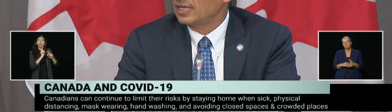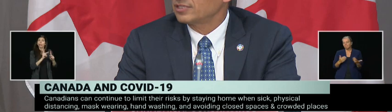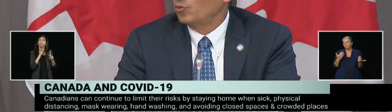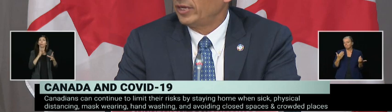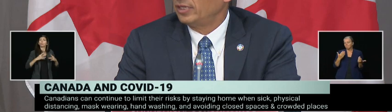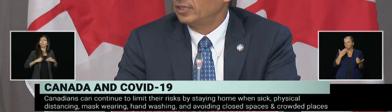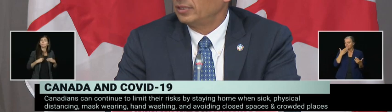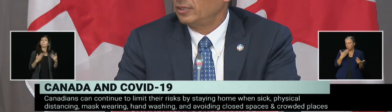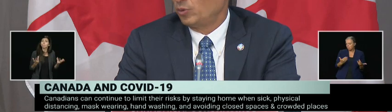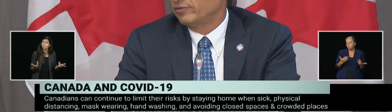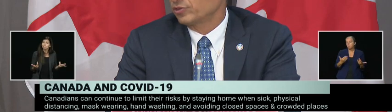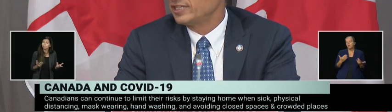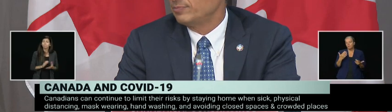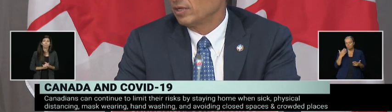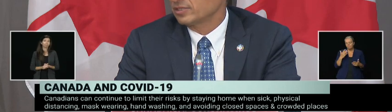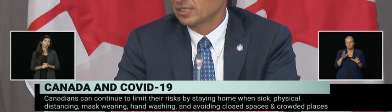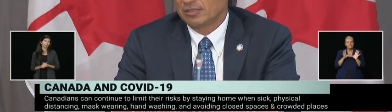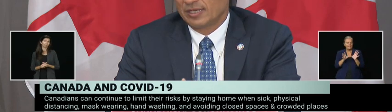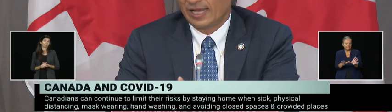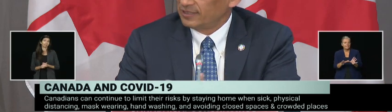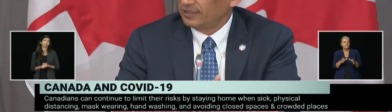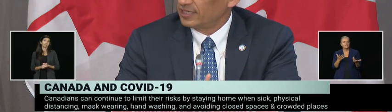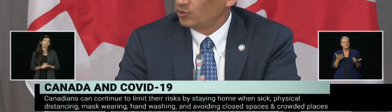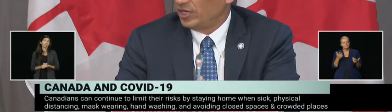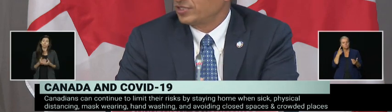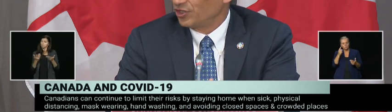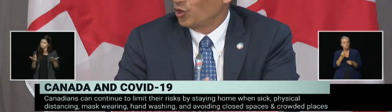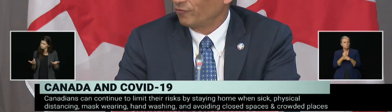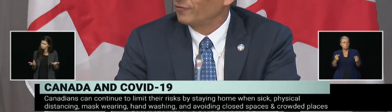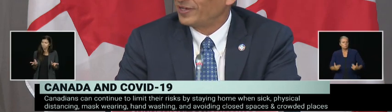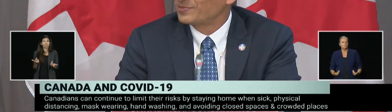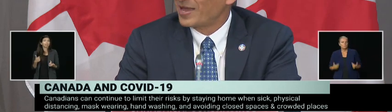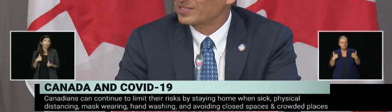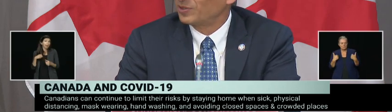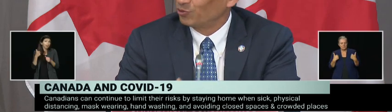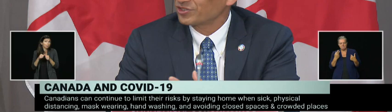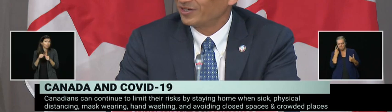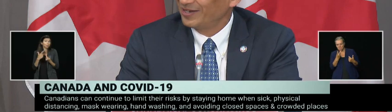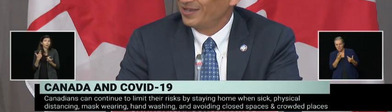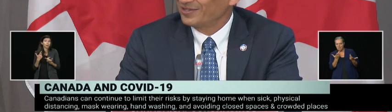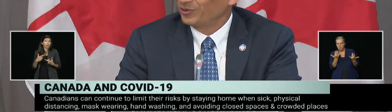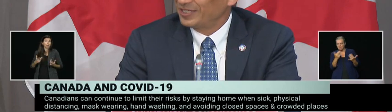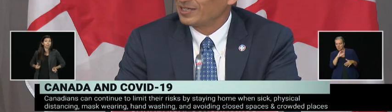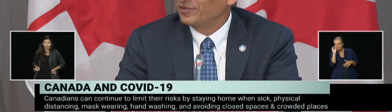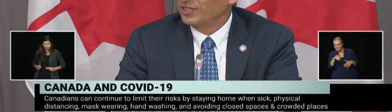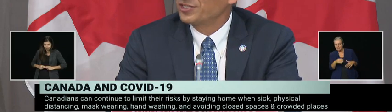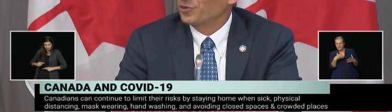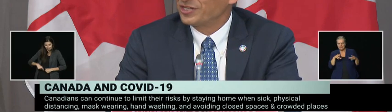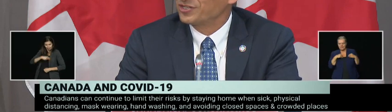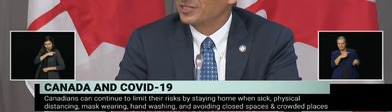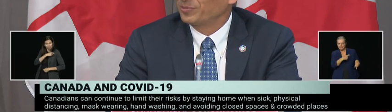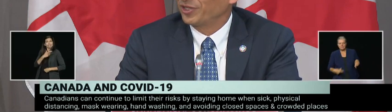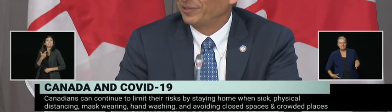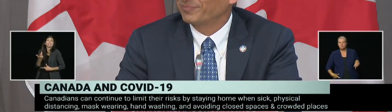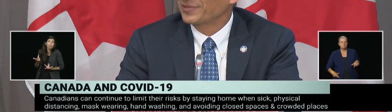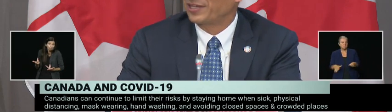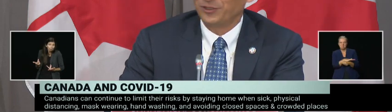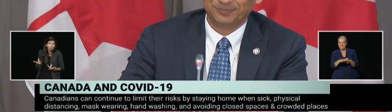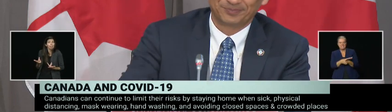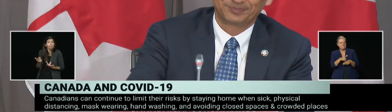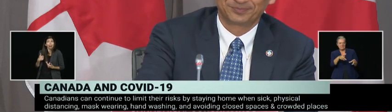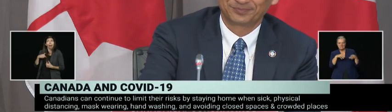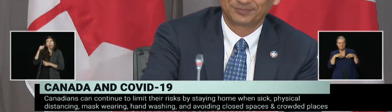factors, that's the way it went for seatbelts. I can't say that's the way it's going to go for face masks, but those are certainly some of the considerations in play.